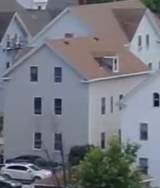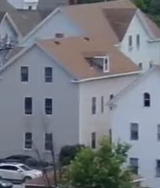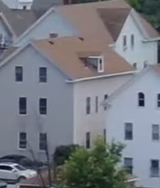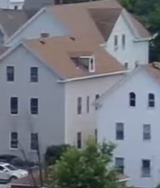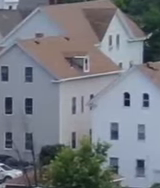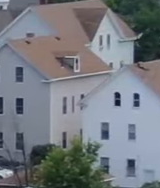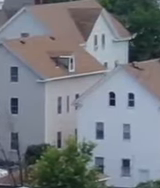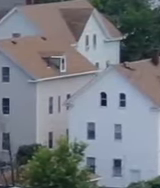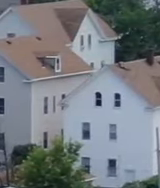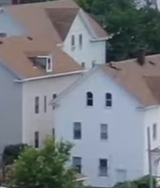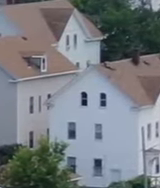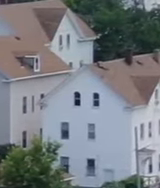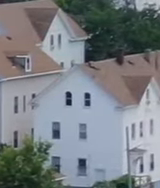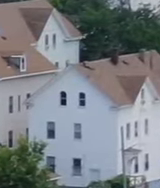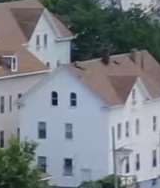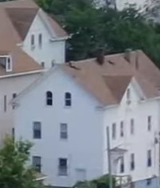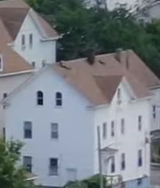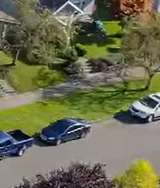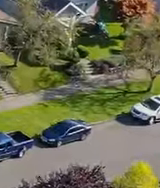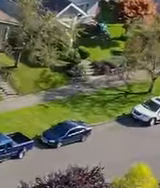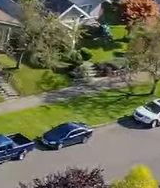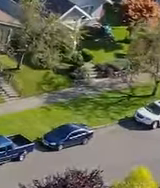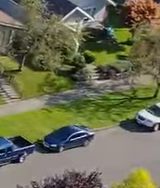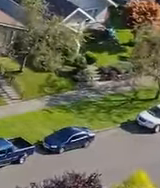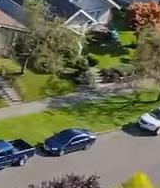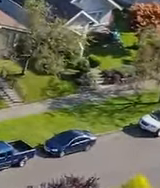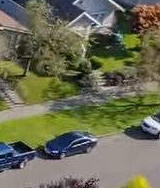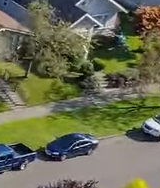2022. And an additional...